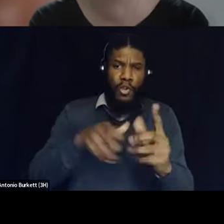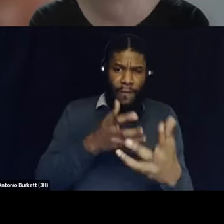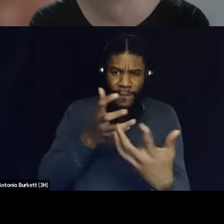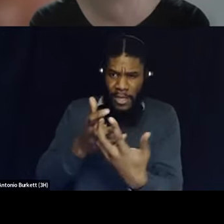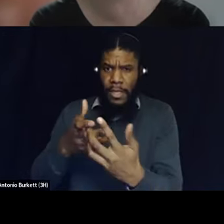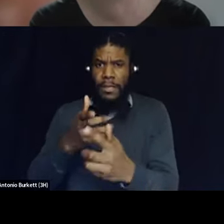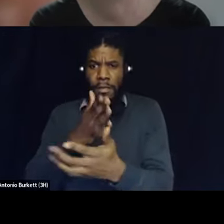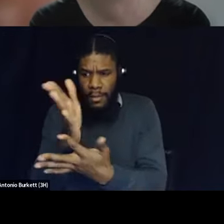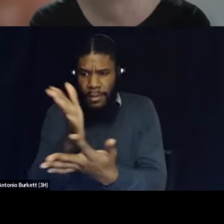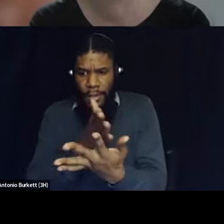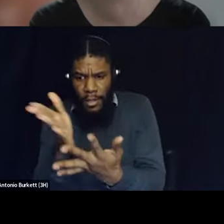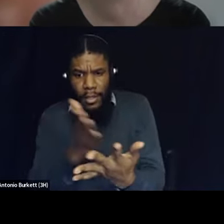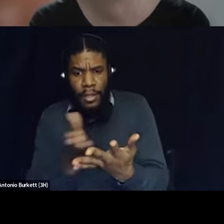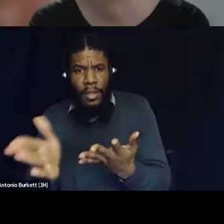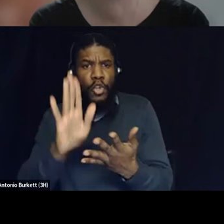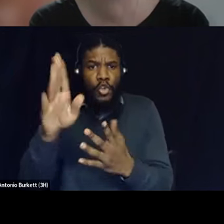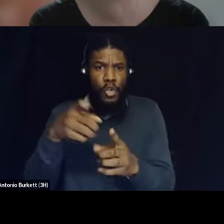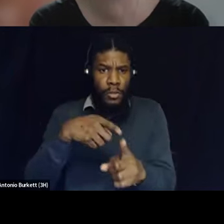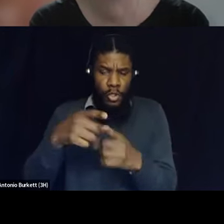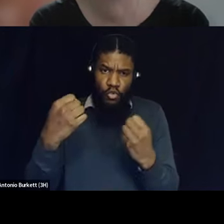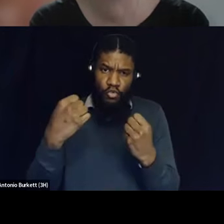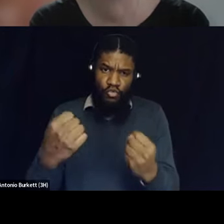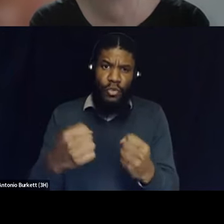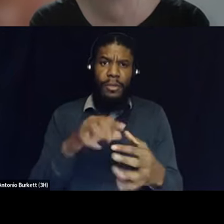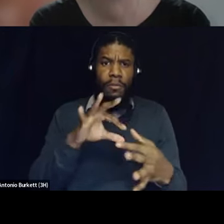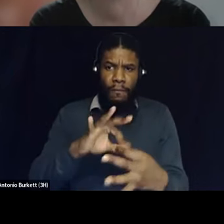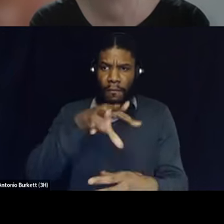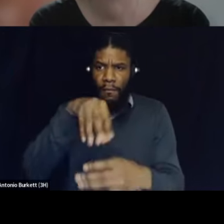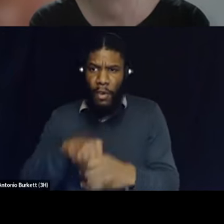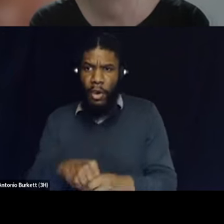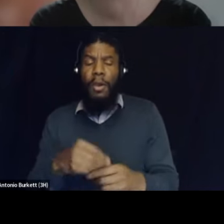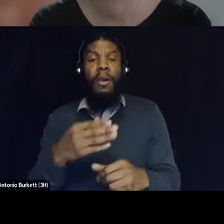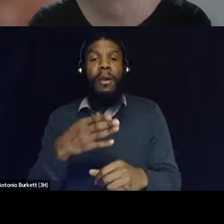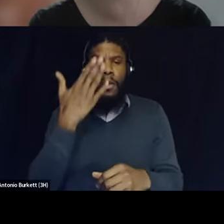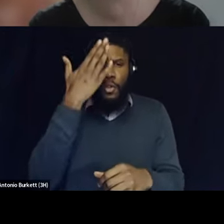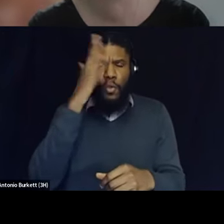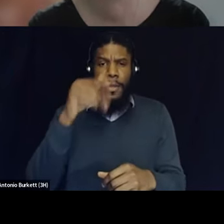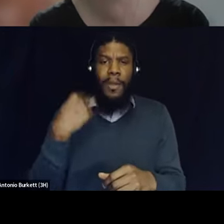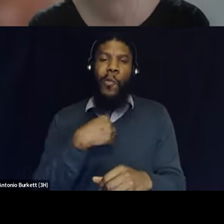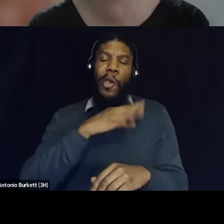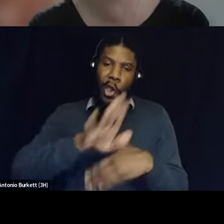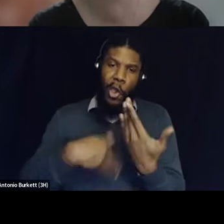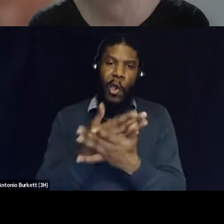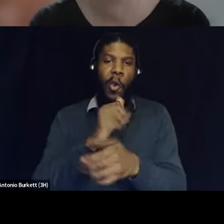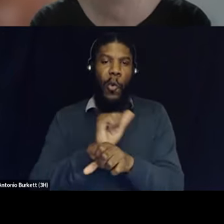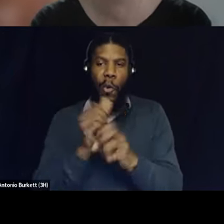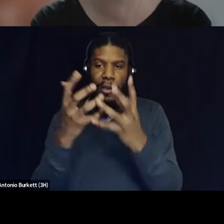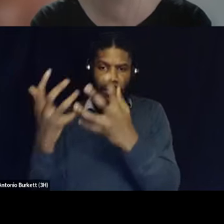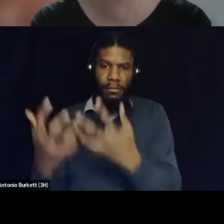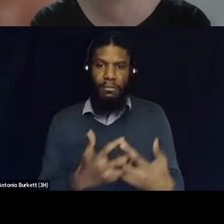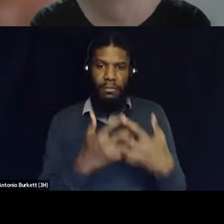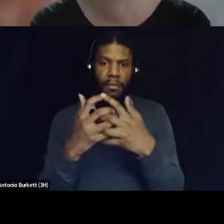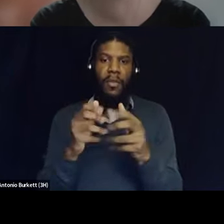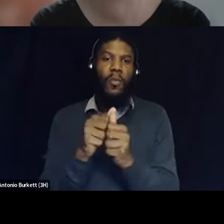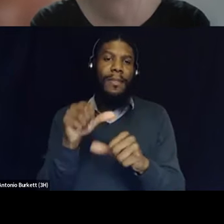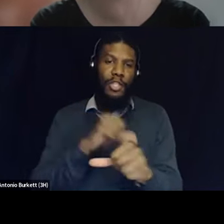and just start pulling but just know that there's somebody else that's pulling on a different tentacle and that we're all kind of working in collaboration with each other and that's what